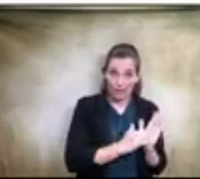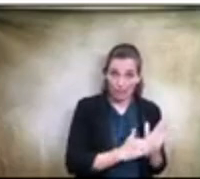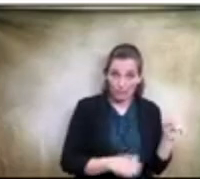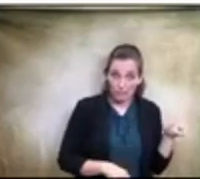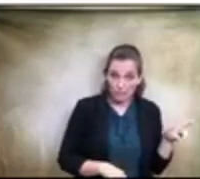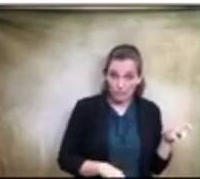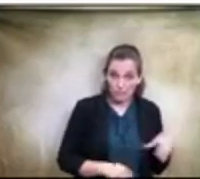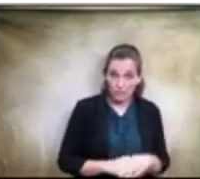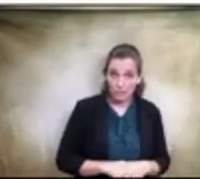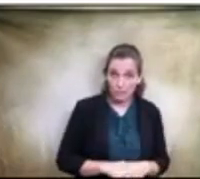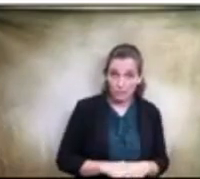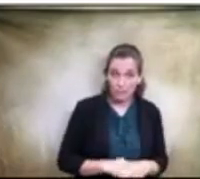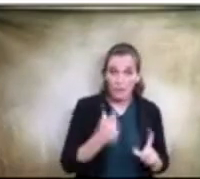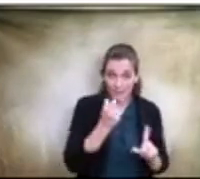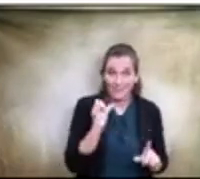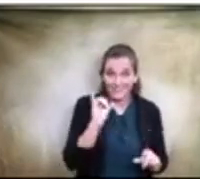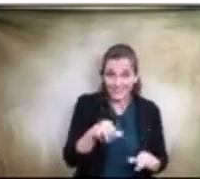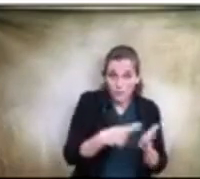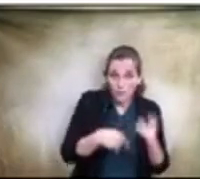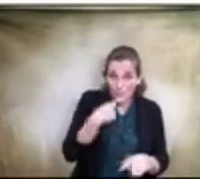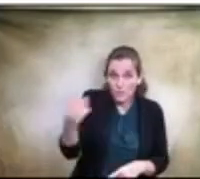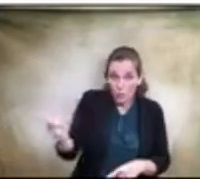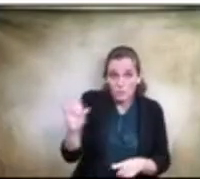Because that's what we told them just last year.